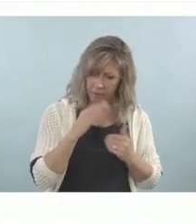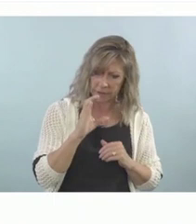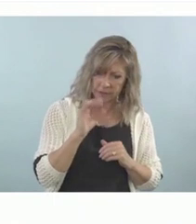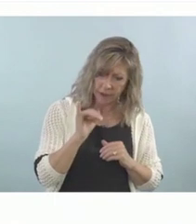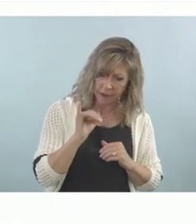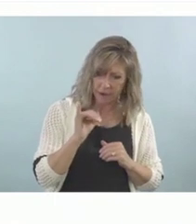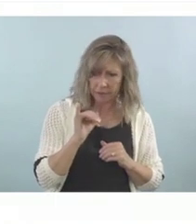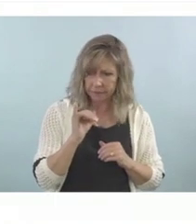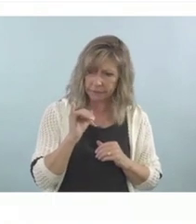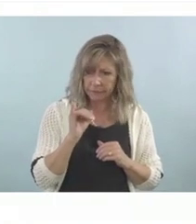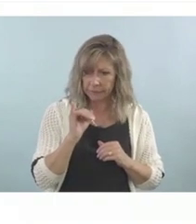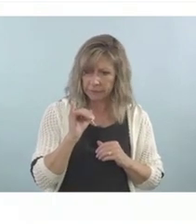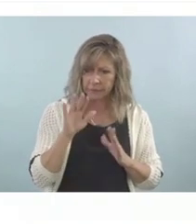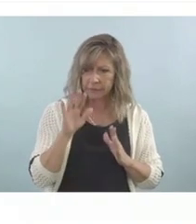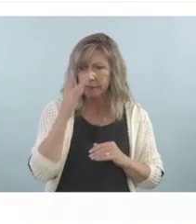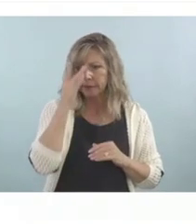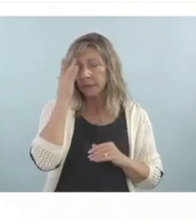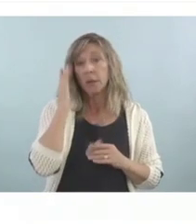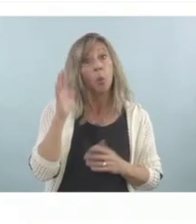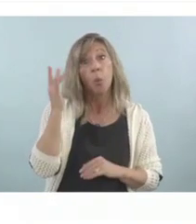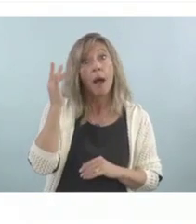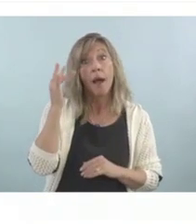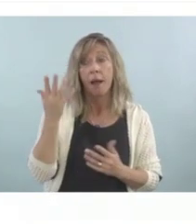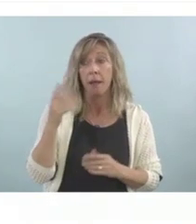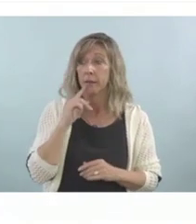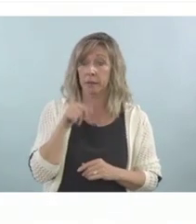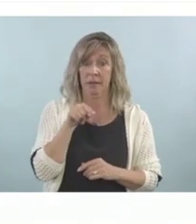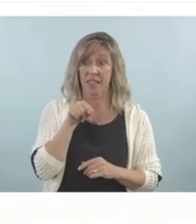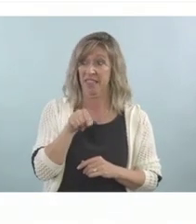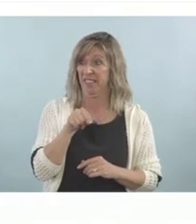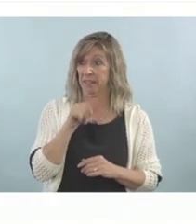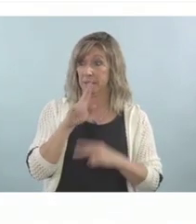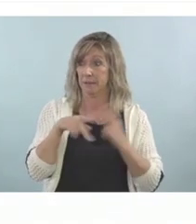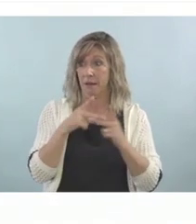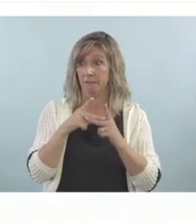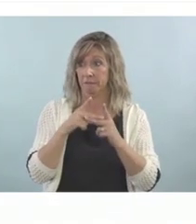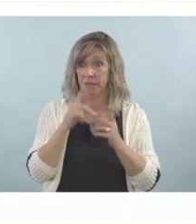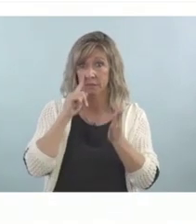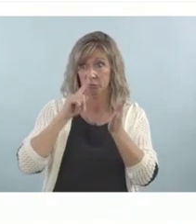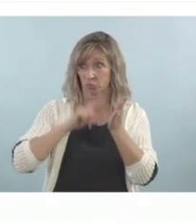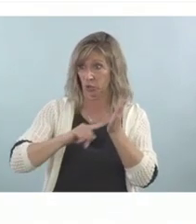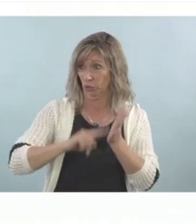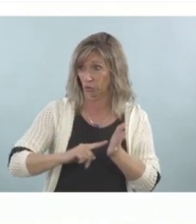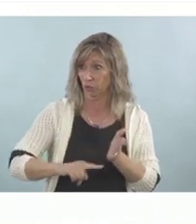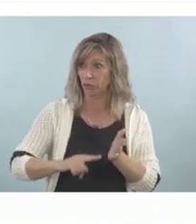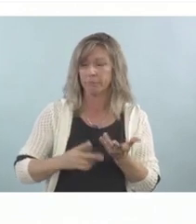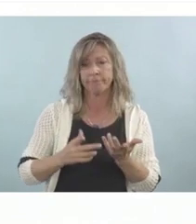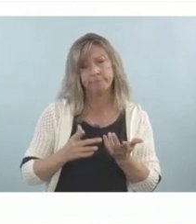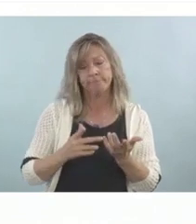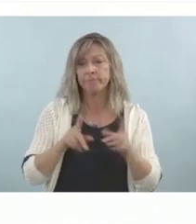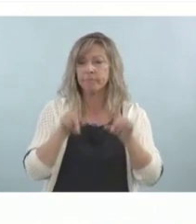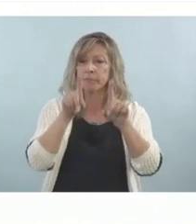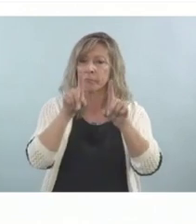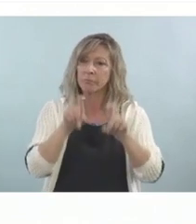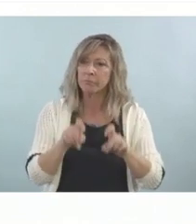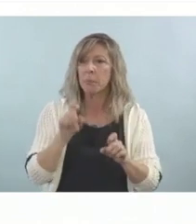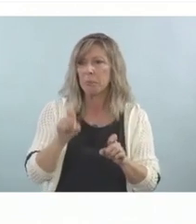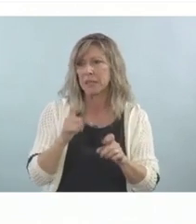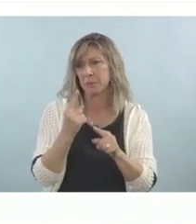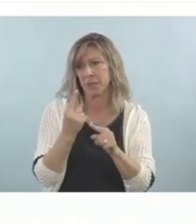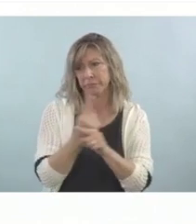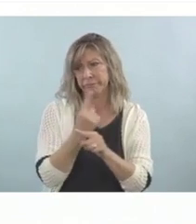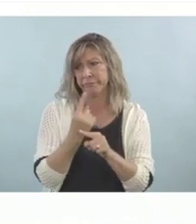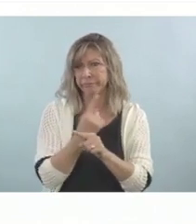When you do a study like this, you want to make the questionnaire reasonable. Like when you get a survey in your